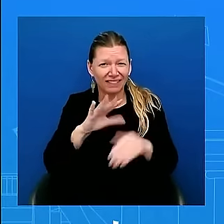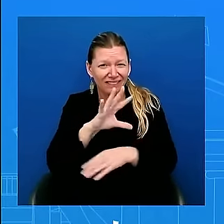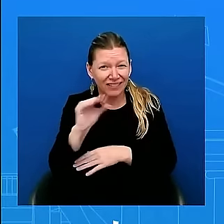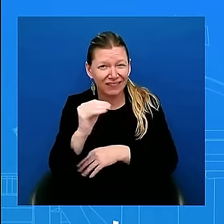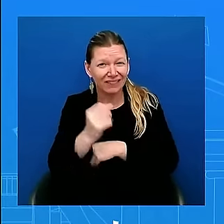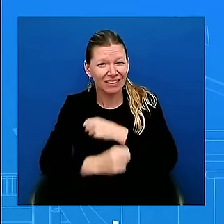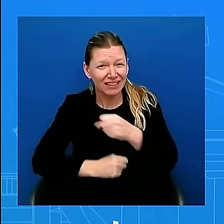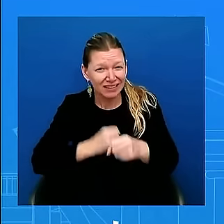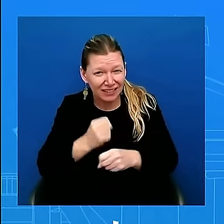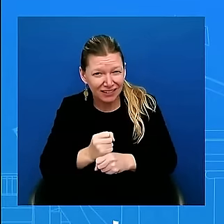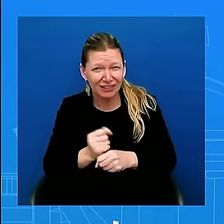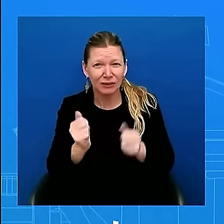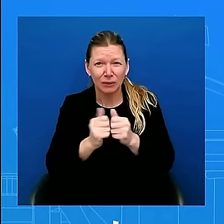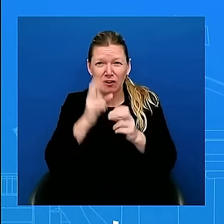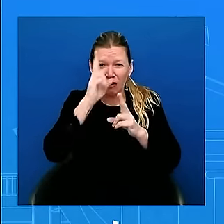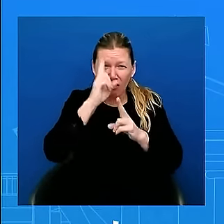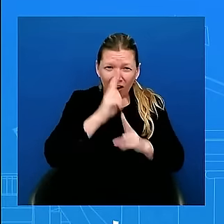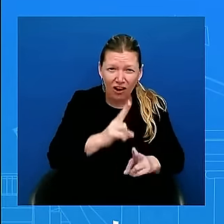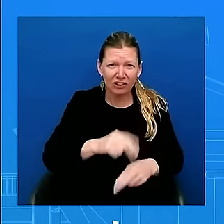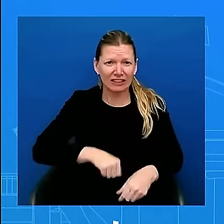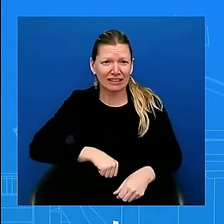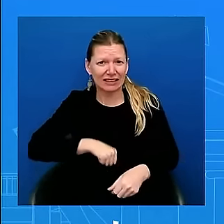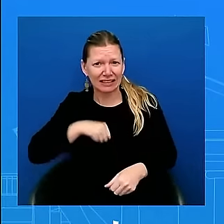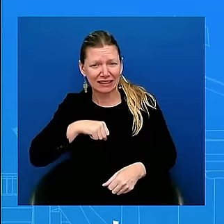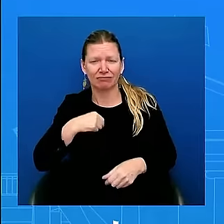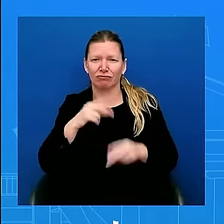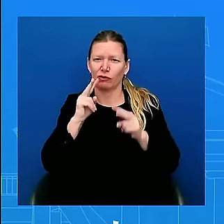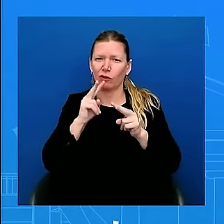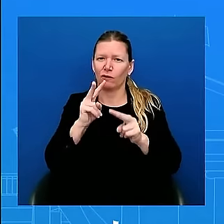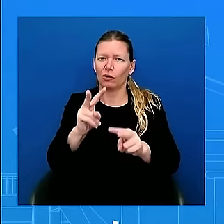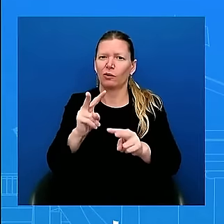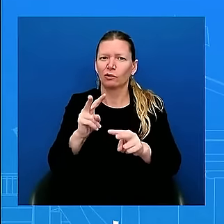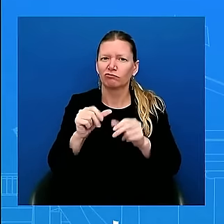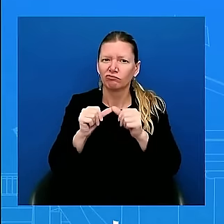to work with him again for ahead, ahead in the next several months.